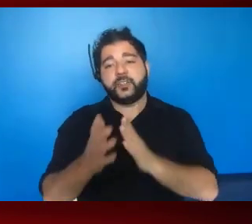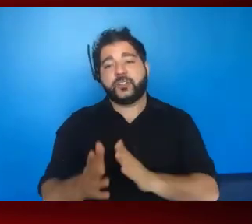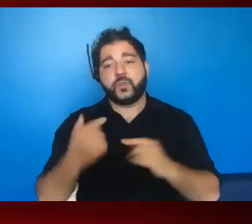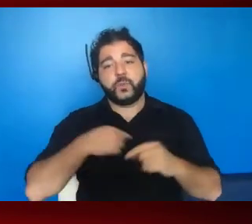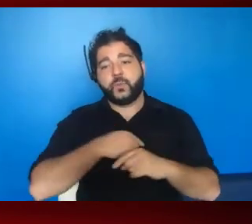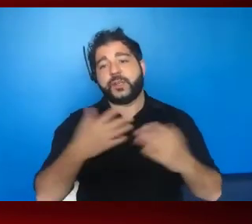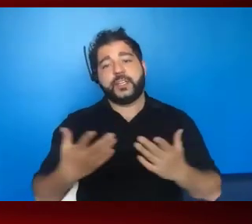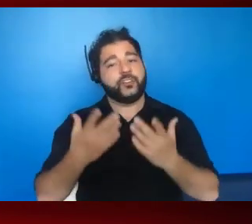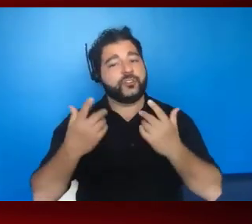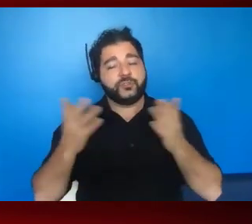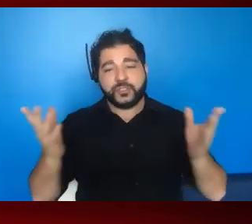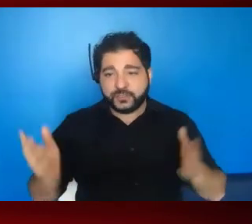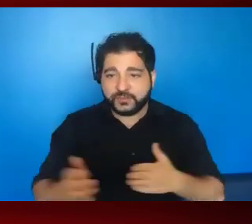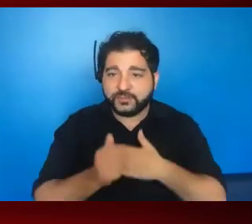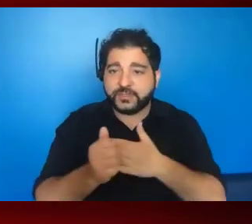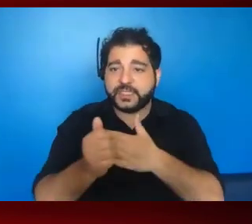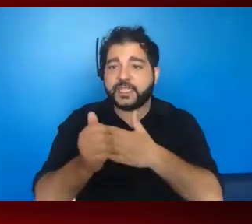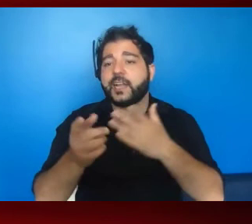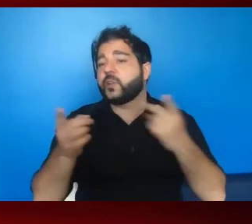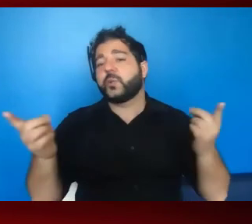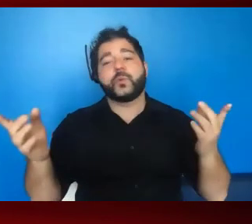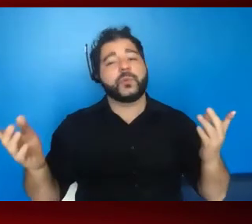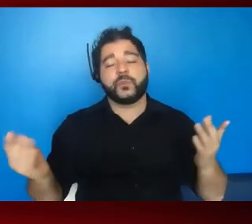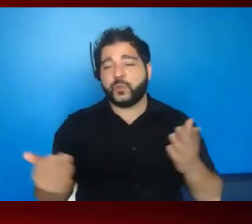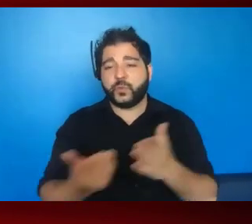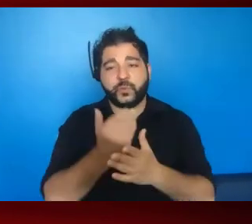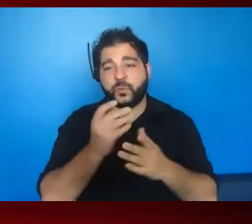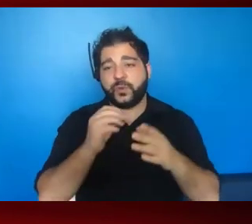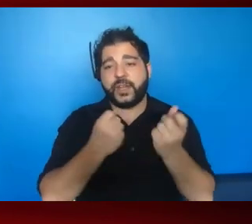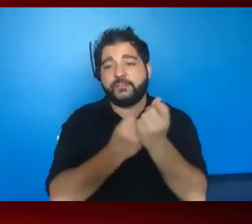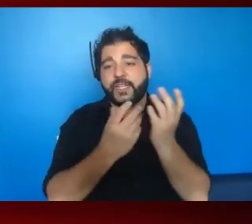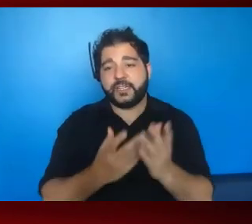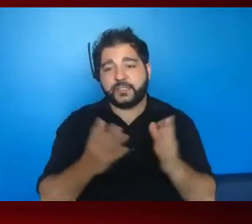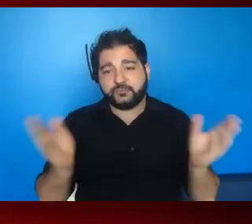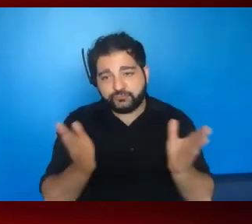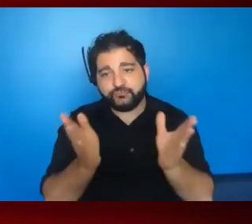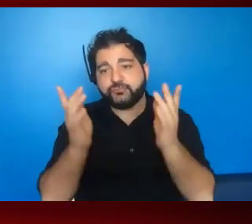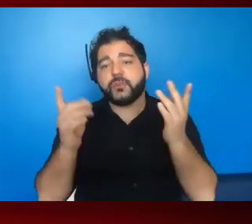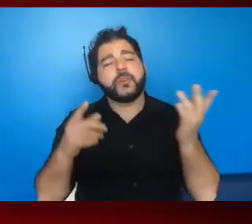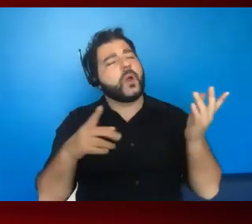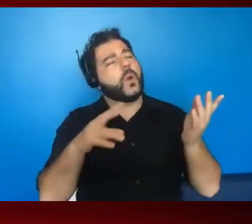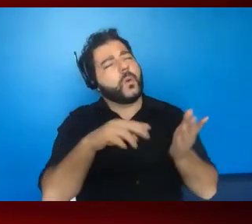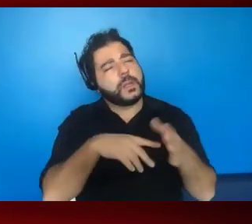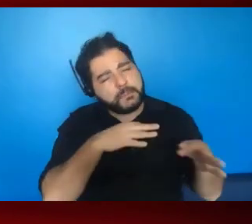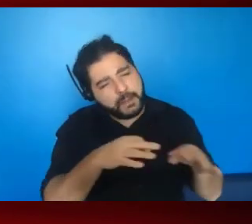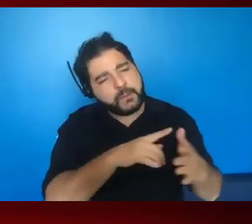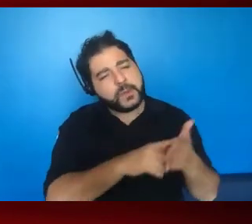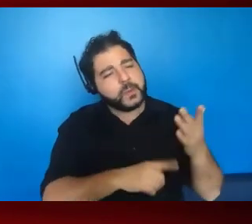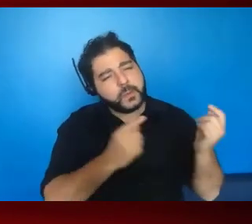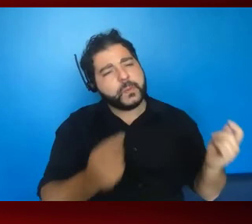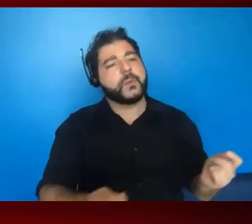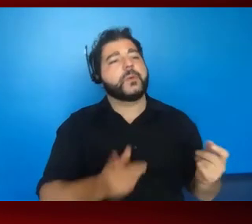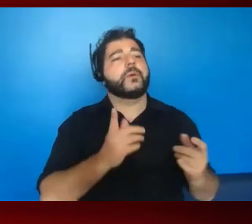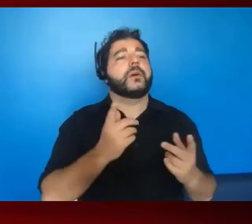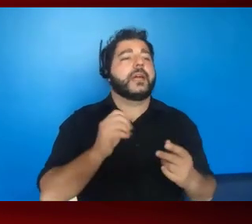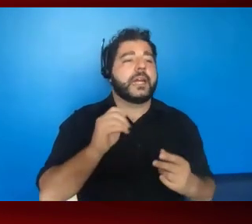We're just here to kind of facilitate, to help guide new advocates, particularly on, you know, what is this all about? What are we doing here at AIDS Watch? You